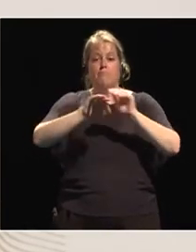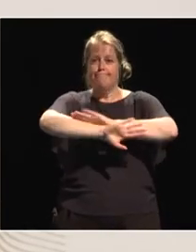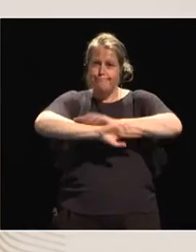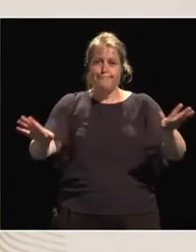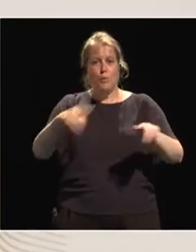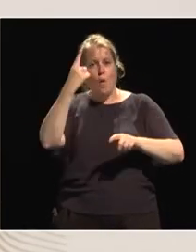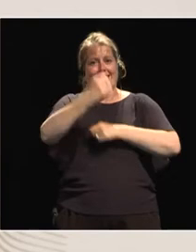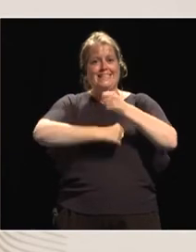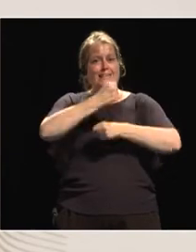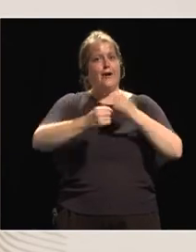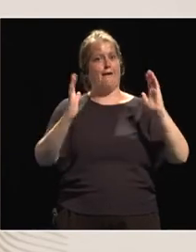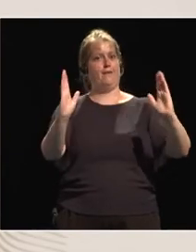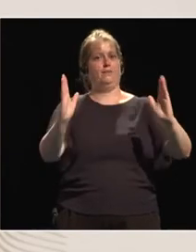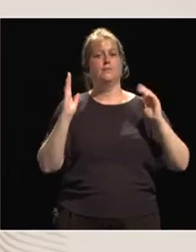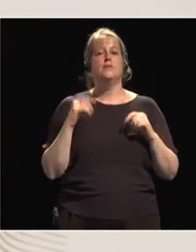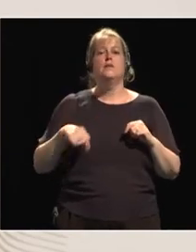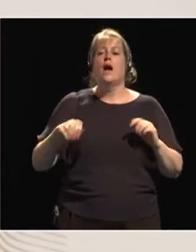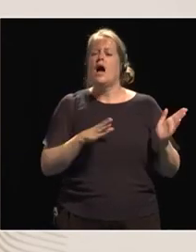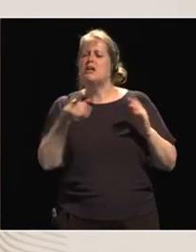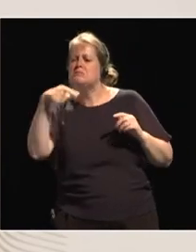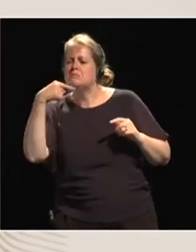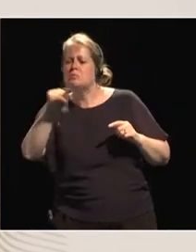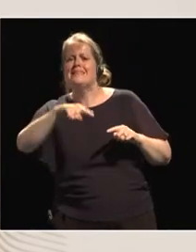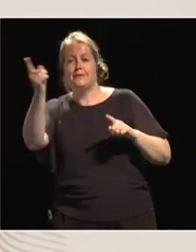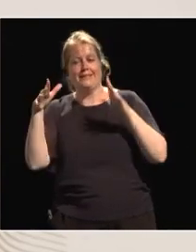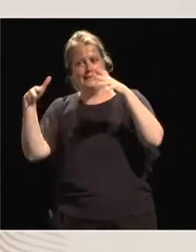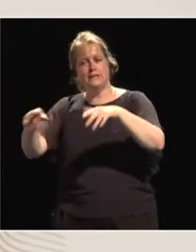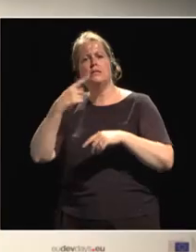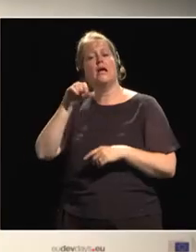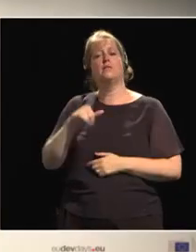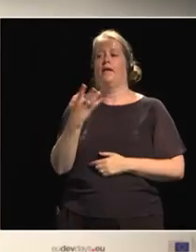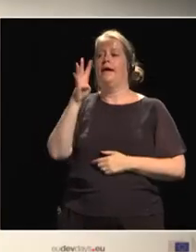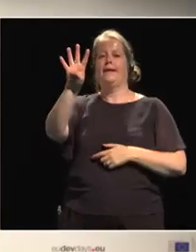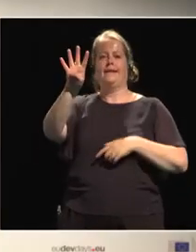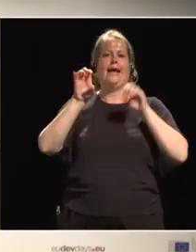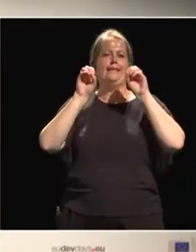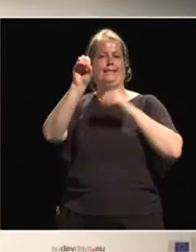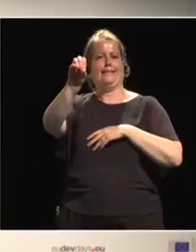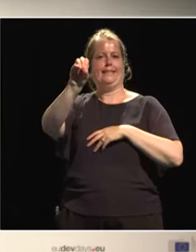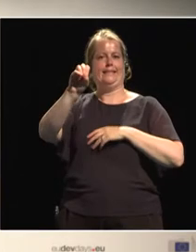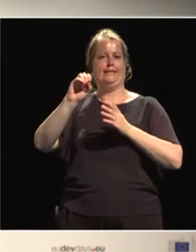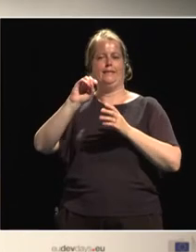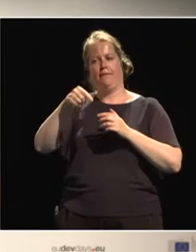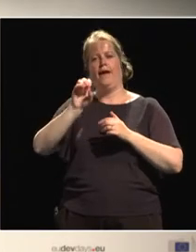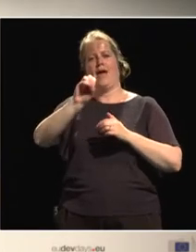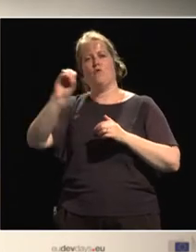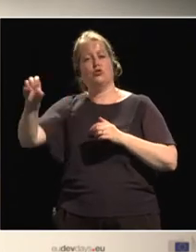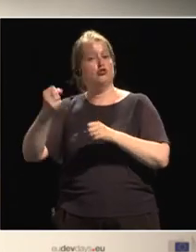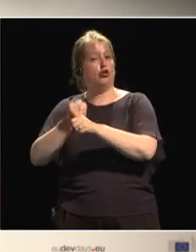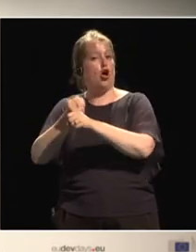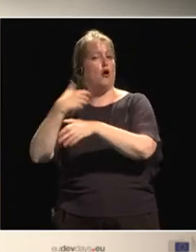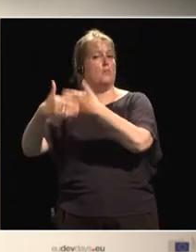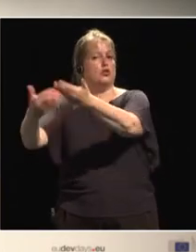supposed to create 90,000 jobs if it is in full swing in